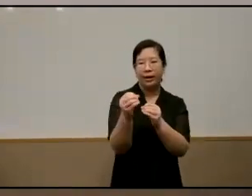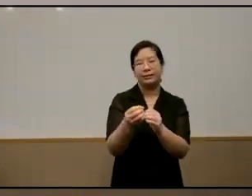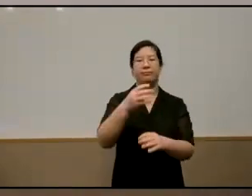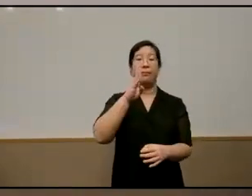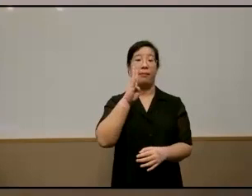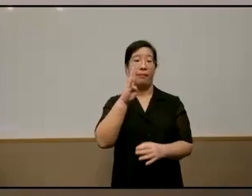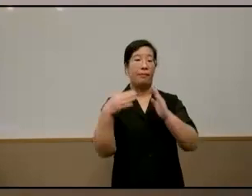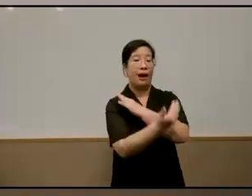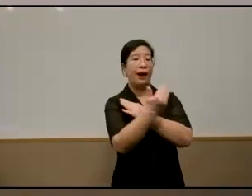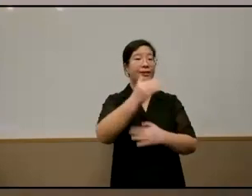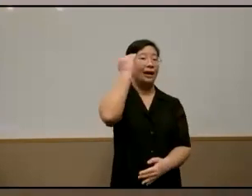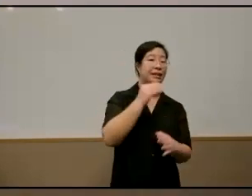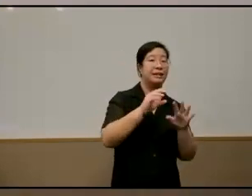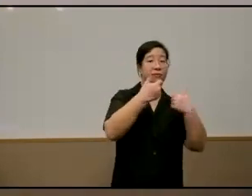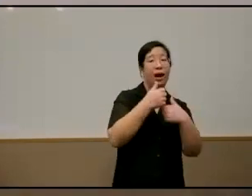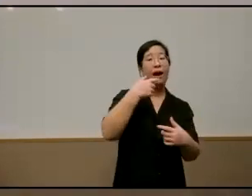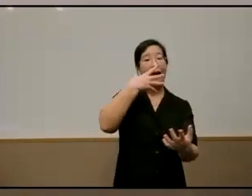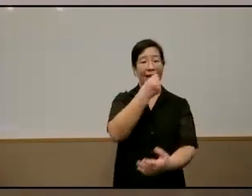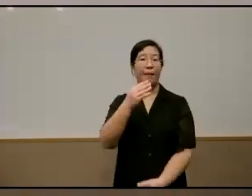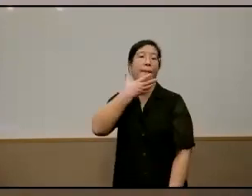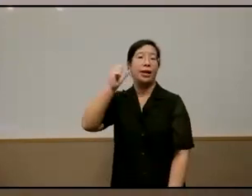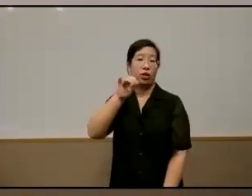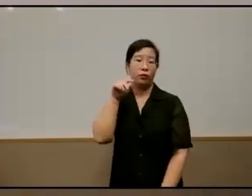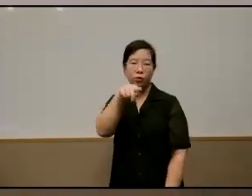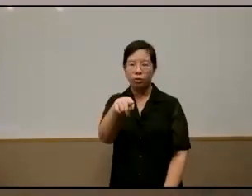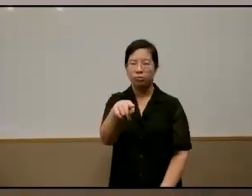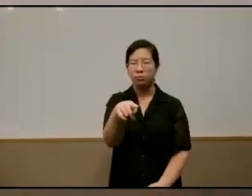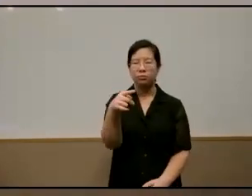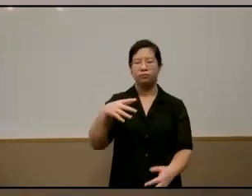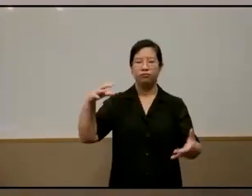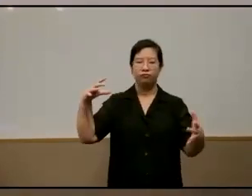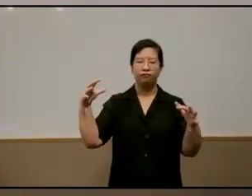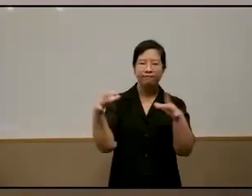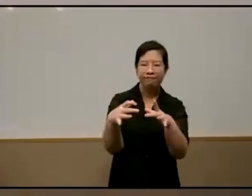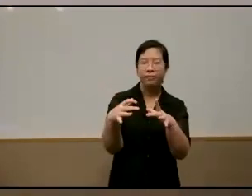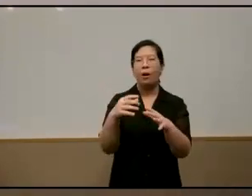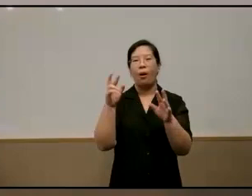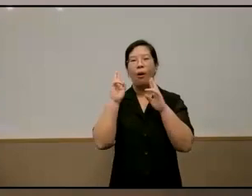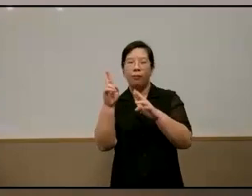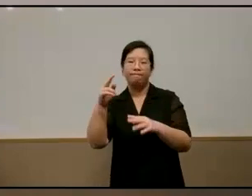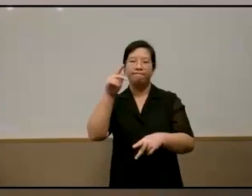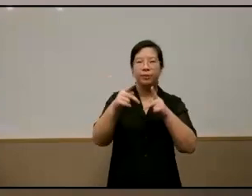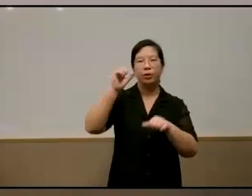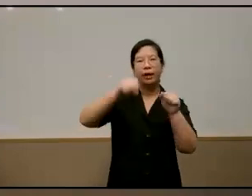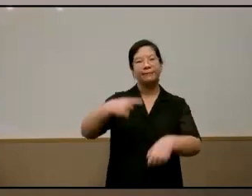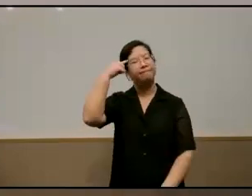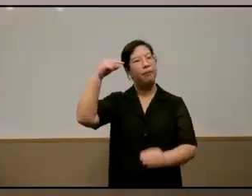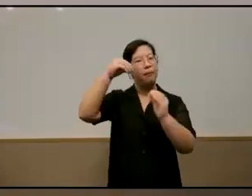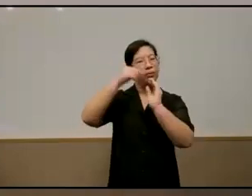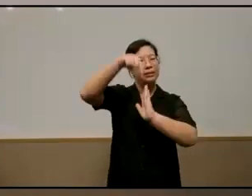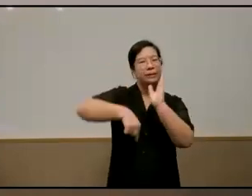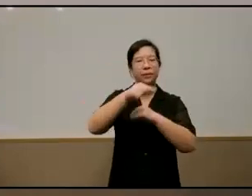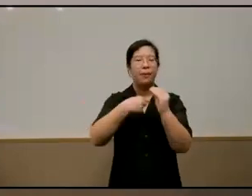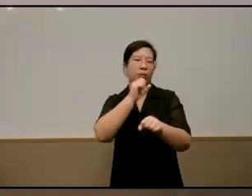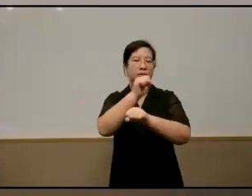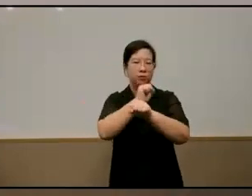best of you it's a session that we hope will get you to think more deeply about some of the challenges that we face here in Singapore in